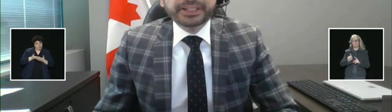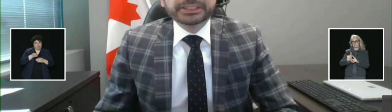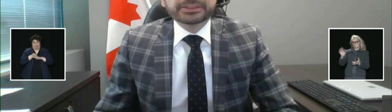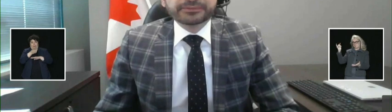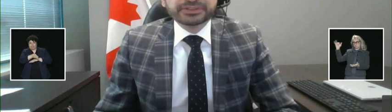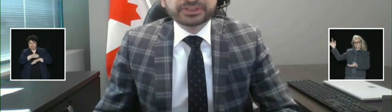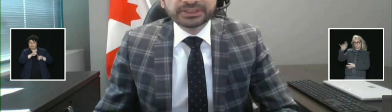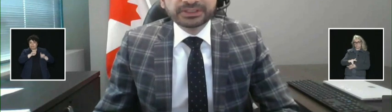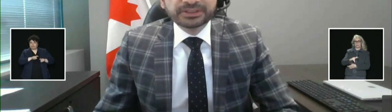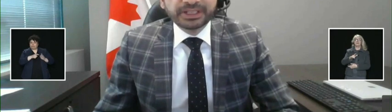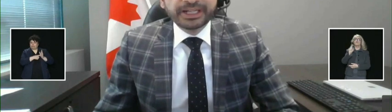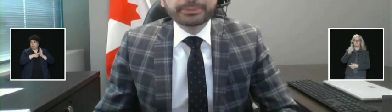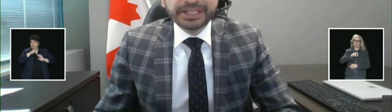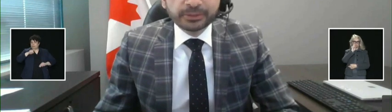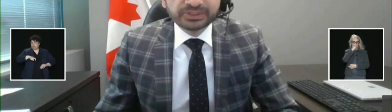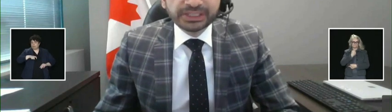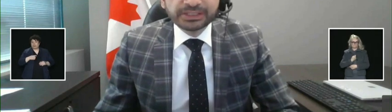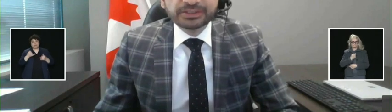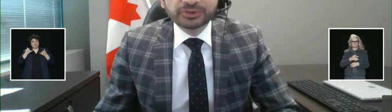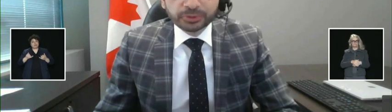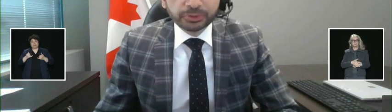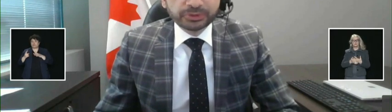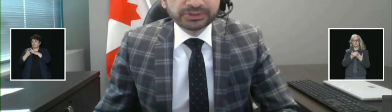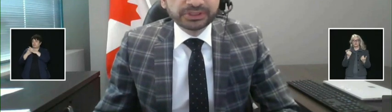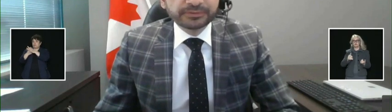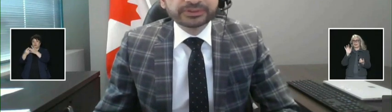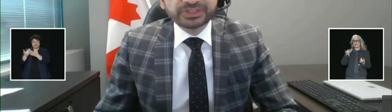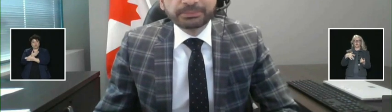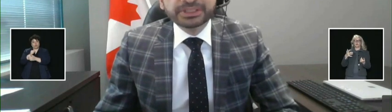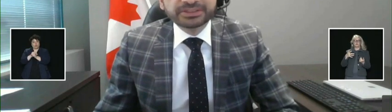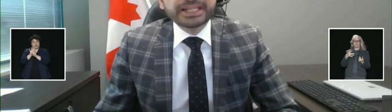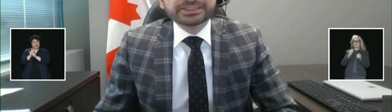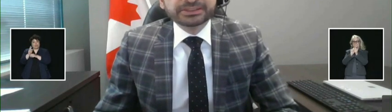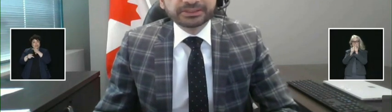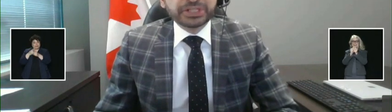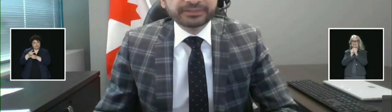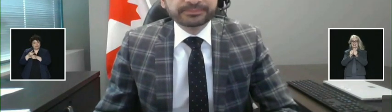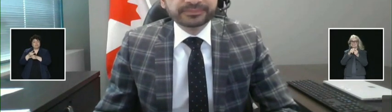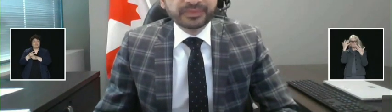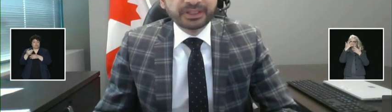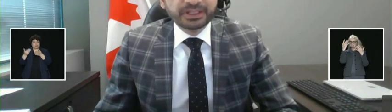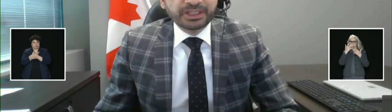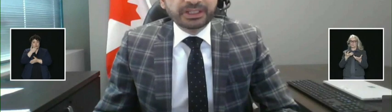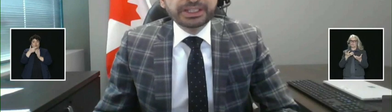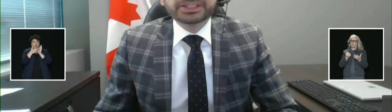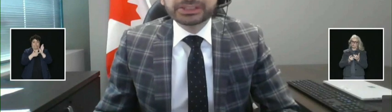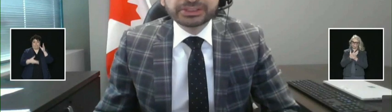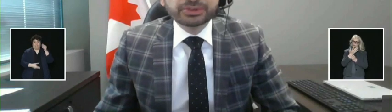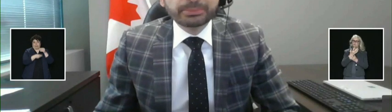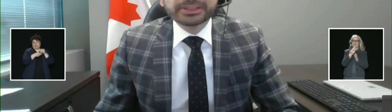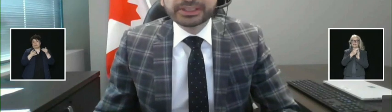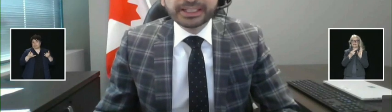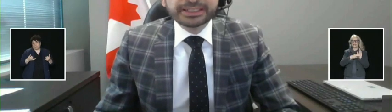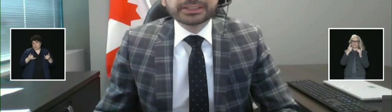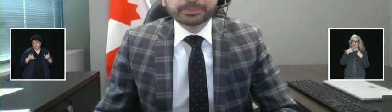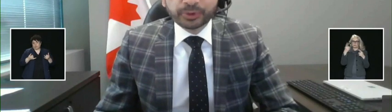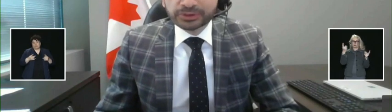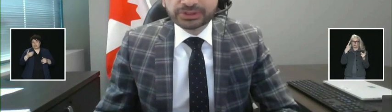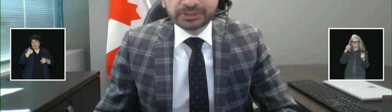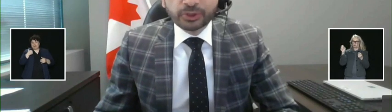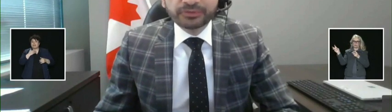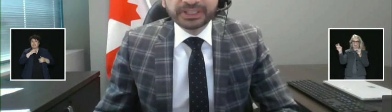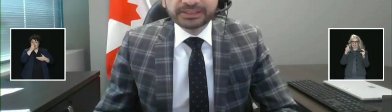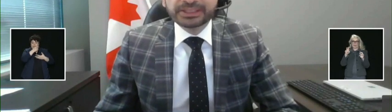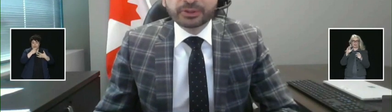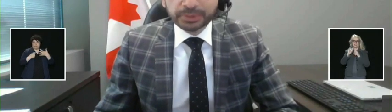spread of variants of concern, I am announcing new rules for some international travel. In addition to the multi-layered